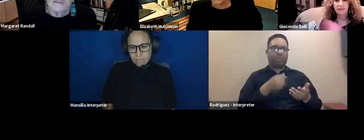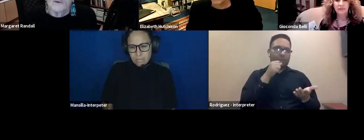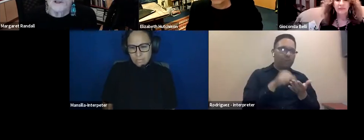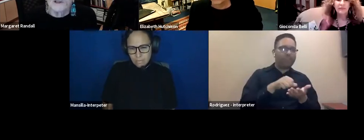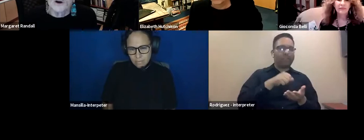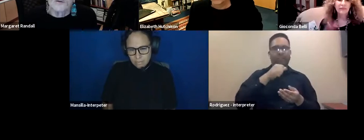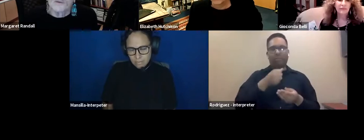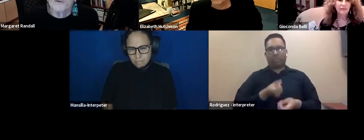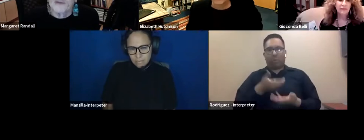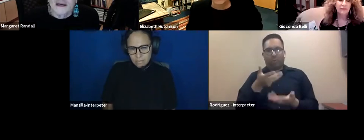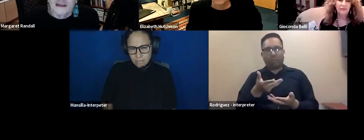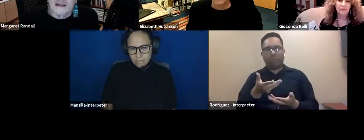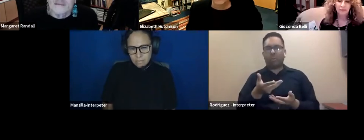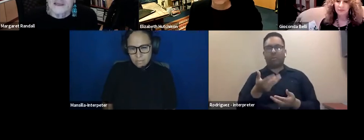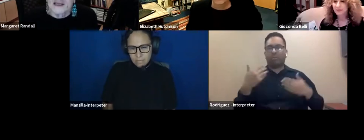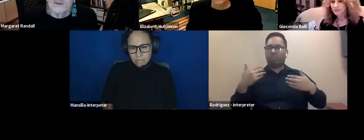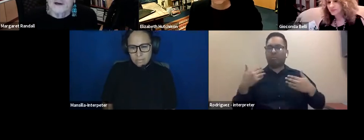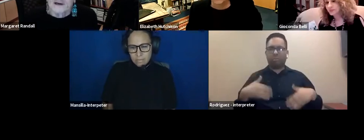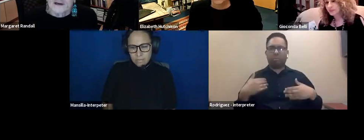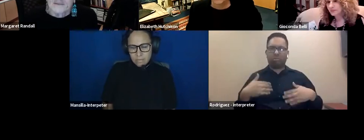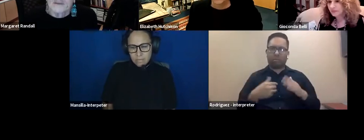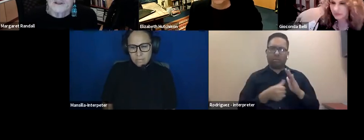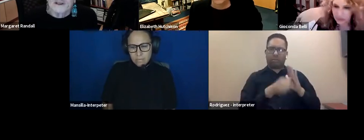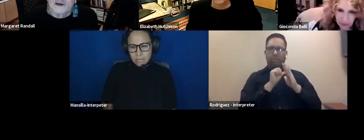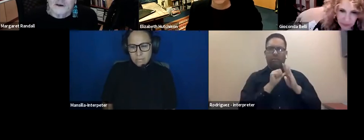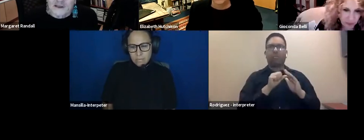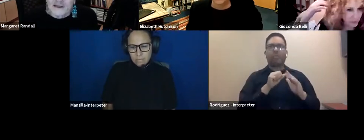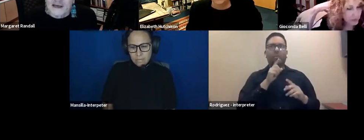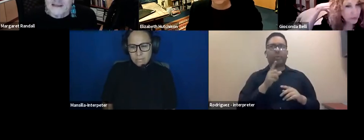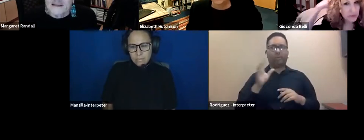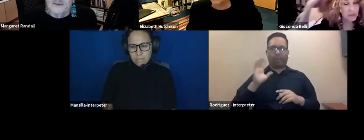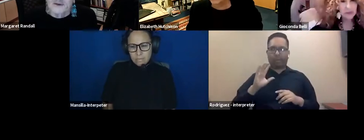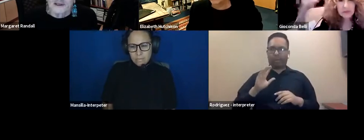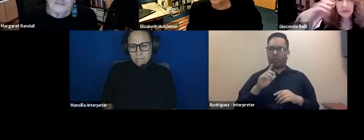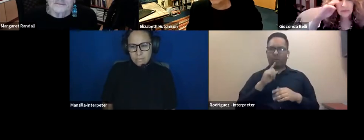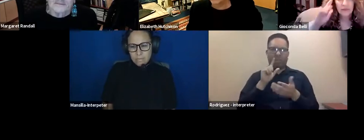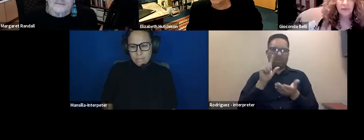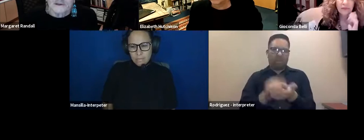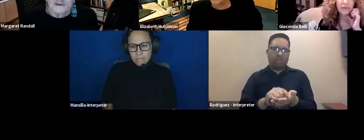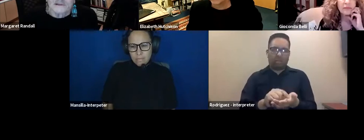were so were prophetic. I mean, they were published in the early days of